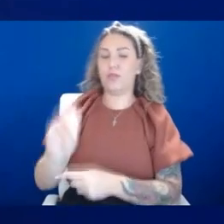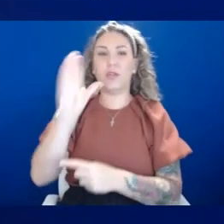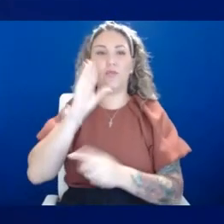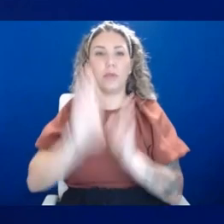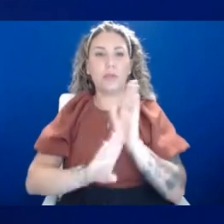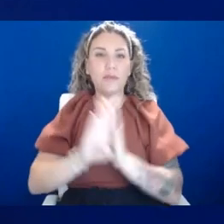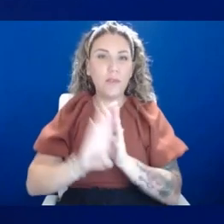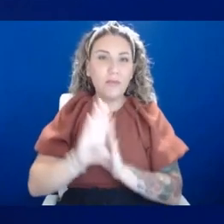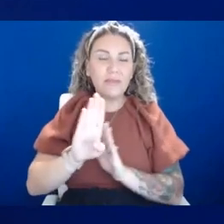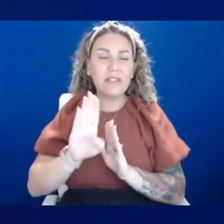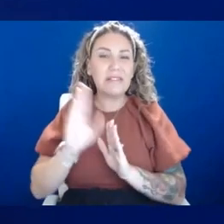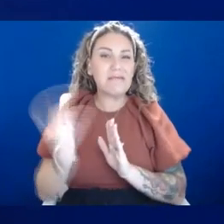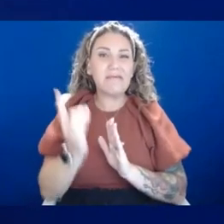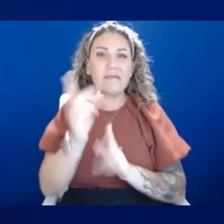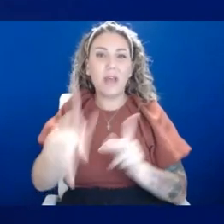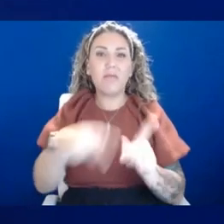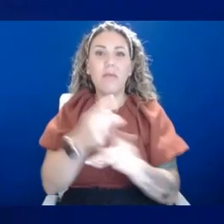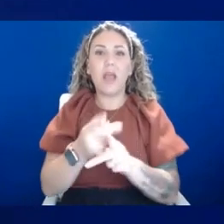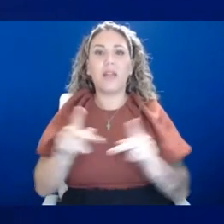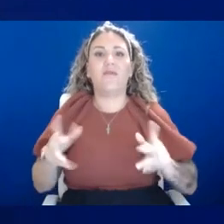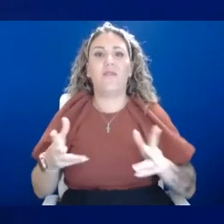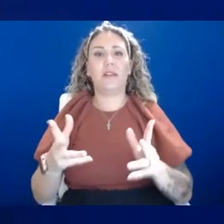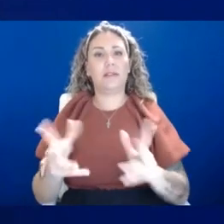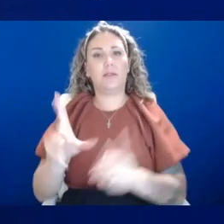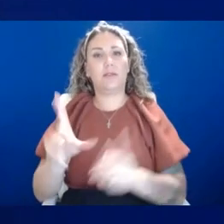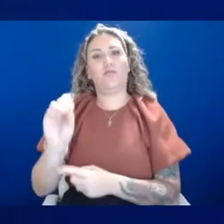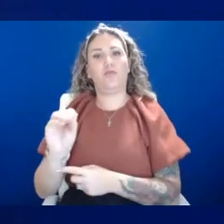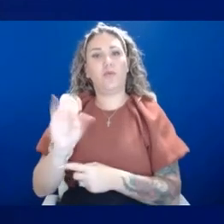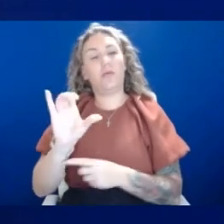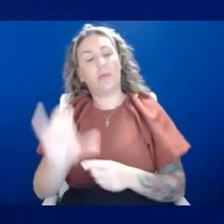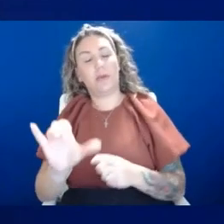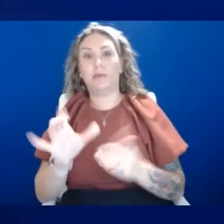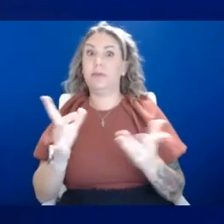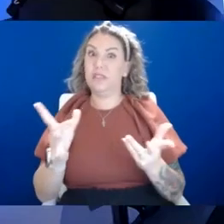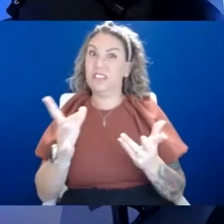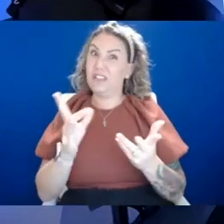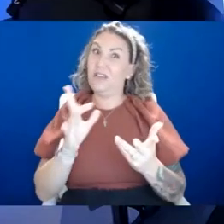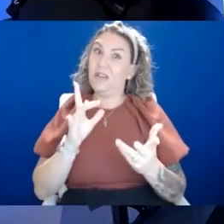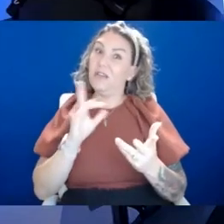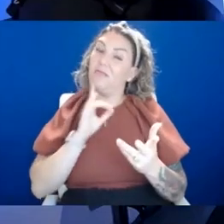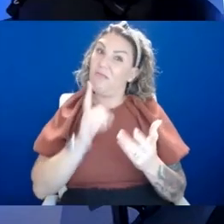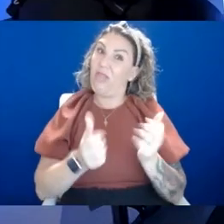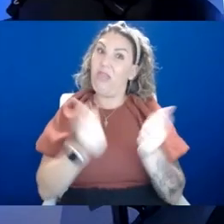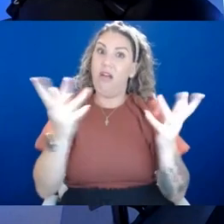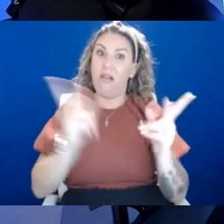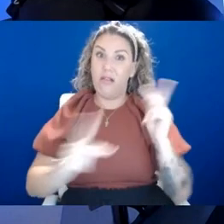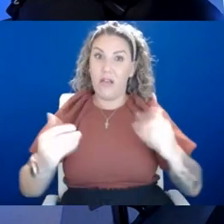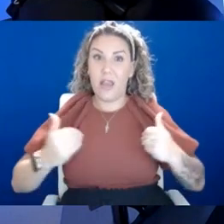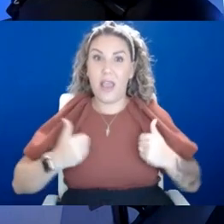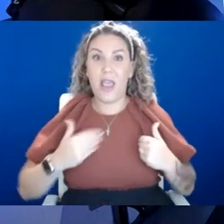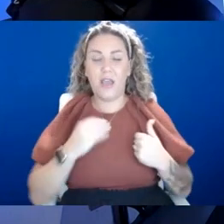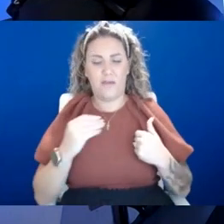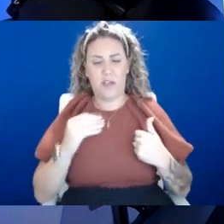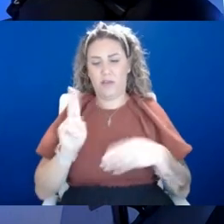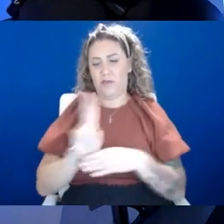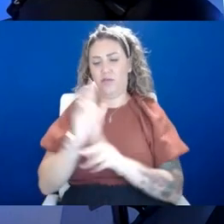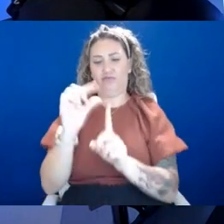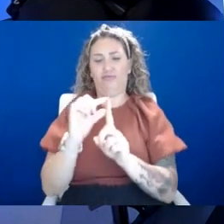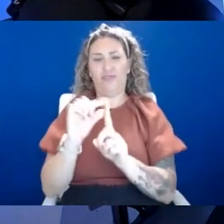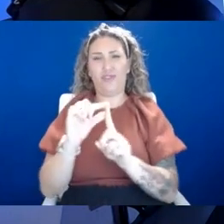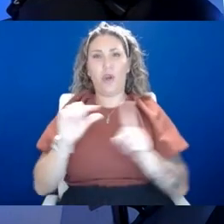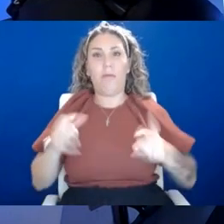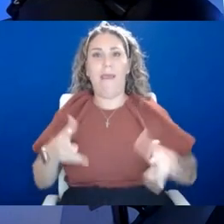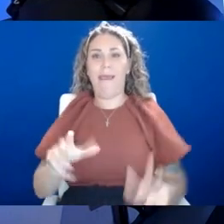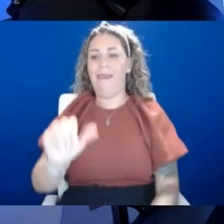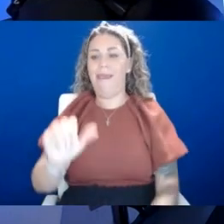kind of anxiety disorder. So it's pretty prevalent. And that's kind of like the basic background for it. Right. And we use the term anxiety, I think, a lot. We throw it